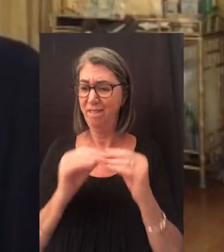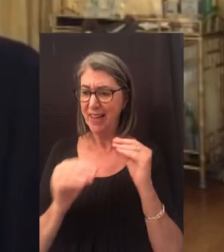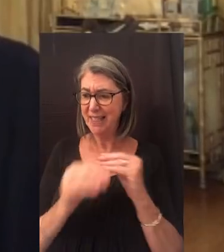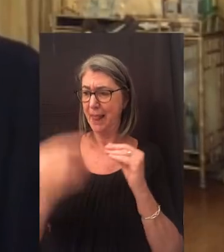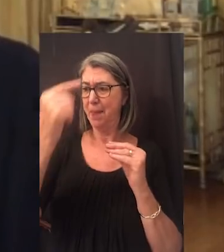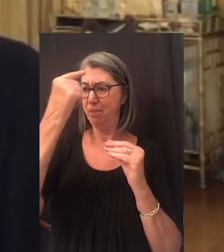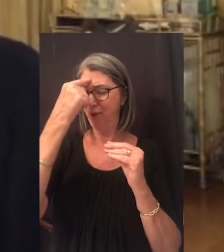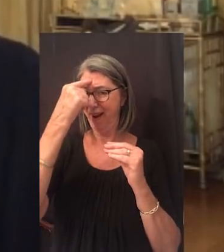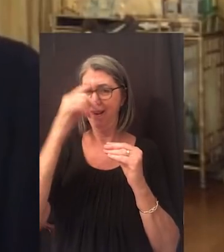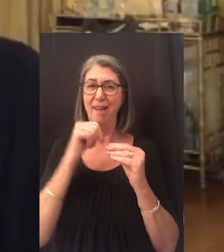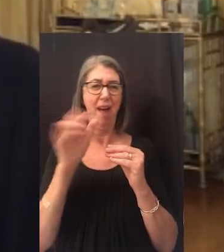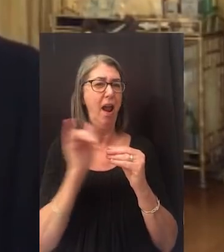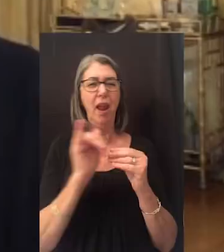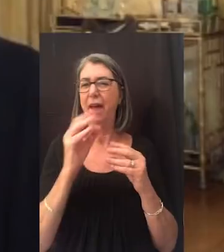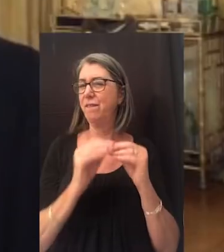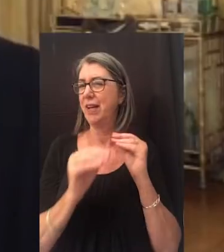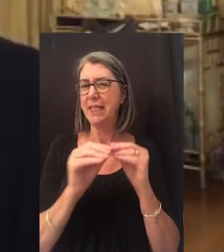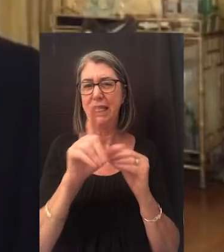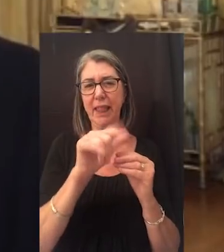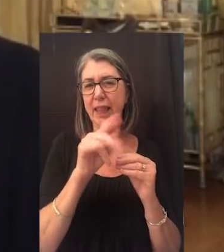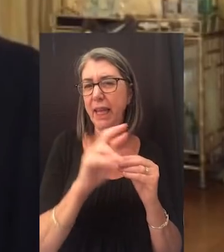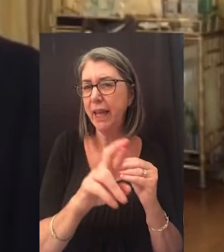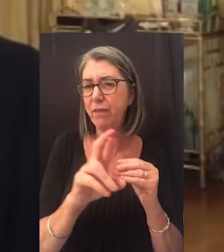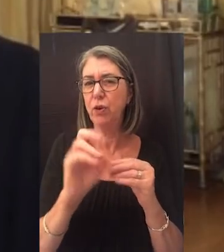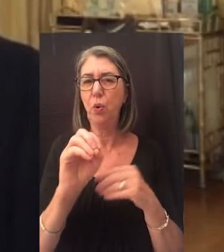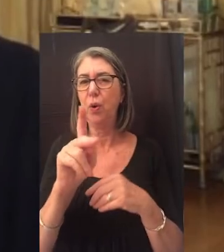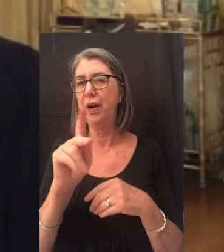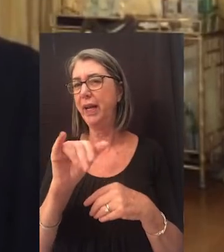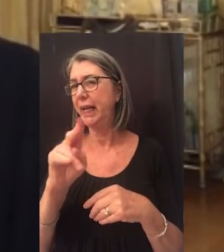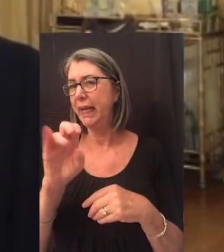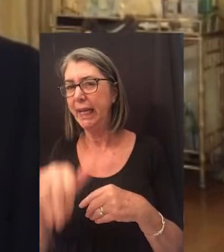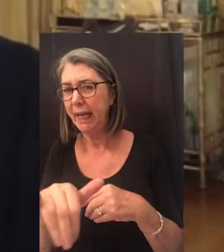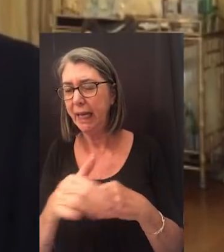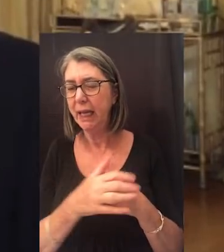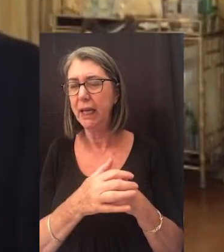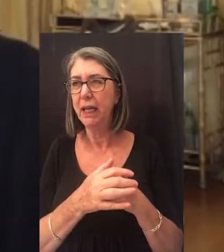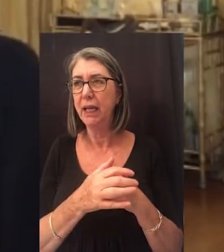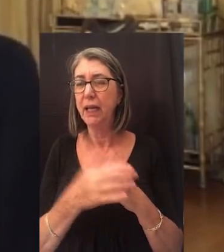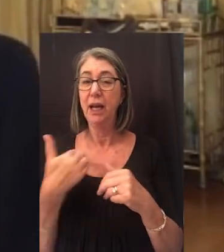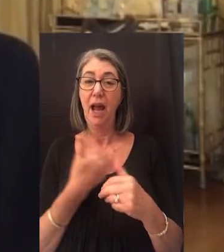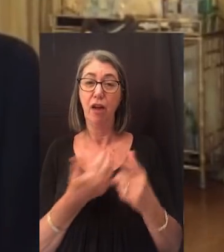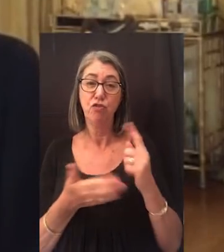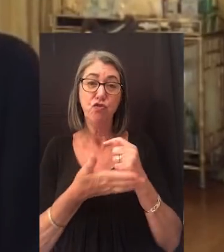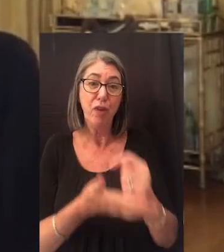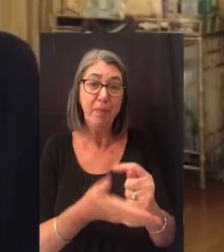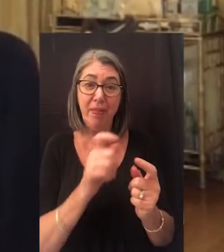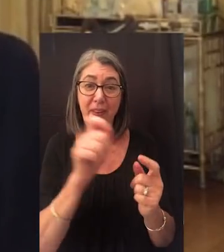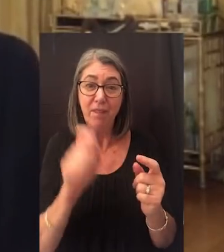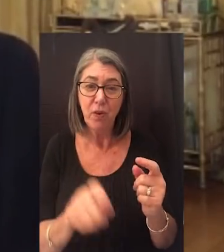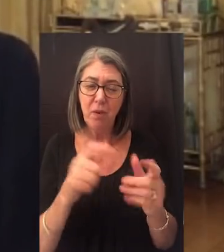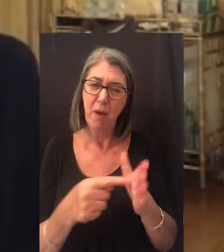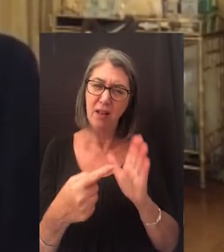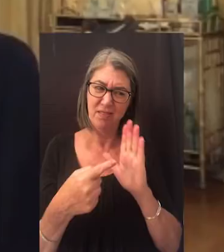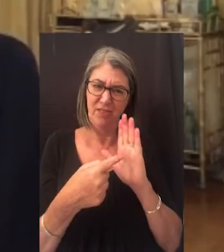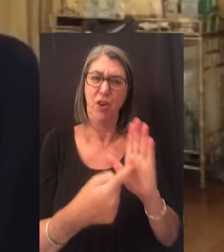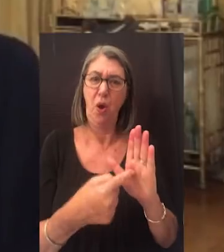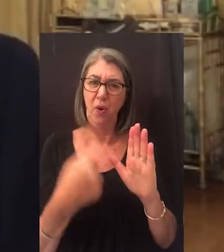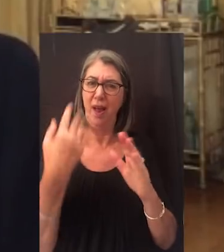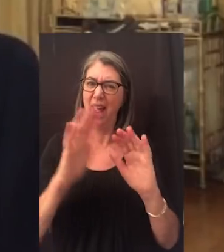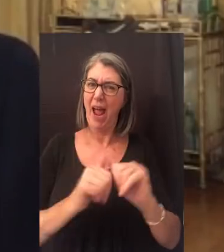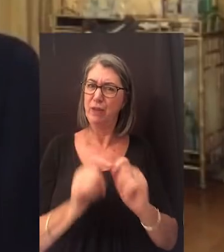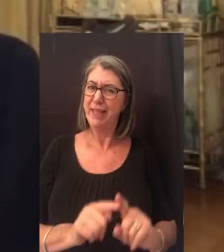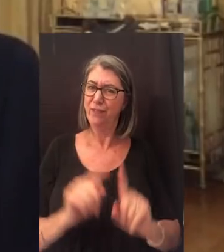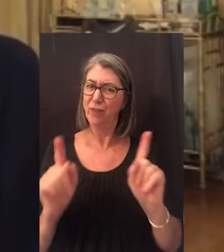fixing the brain is not like fixing the liver or the kidney. Our treatments, therefore, must reflect these